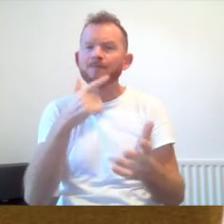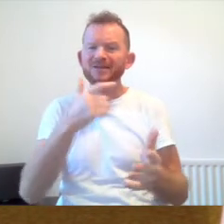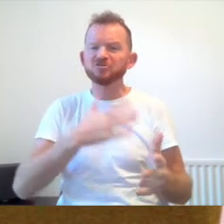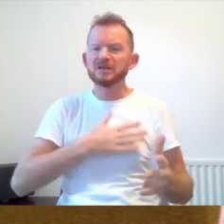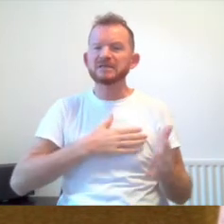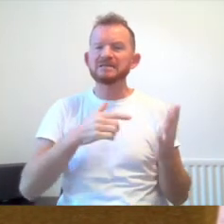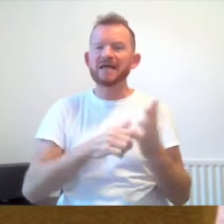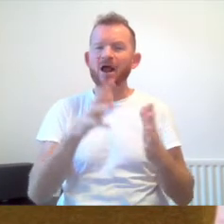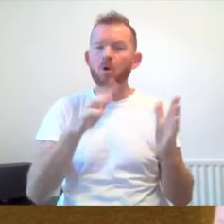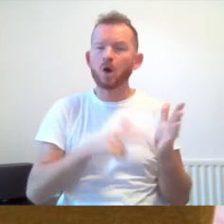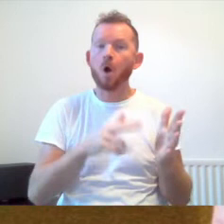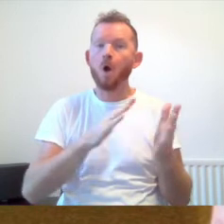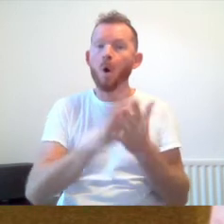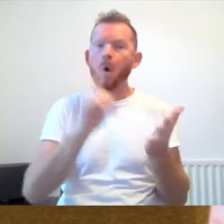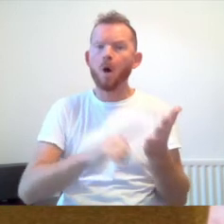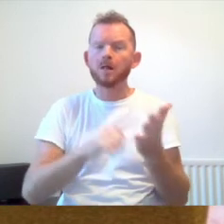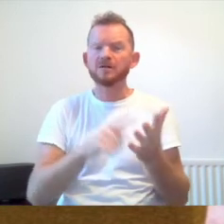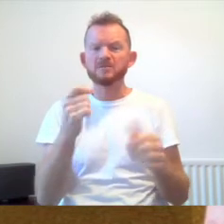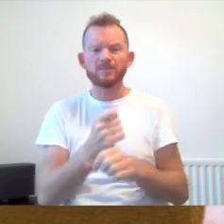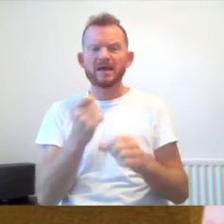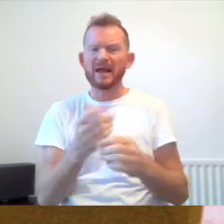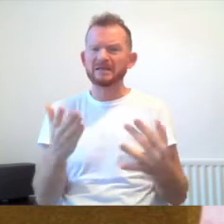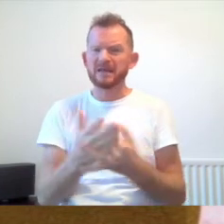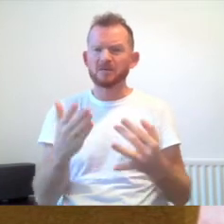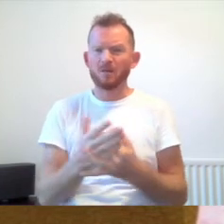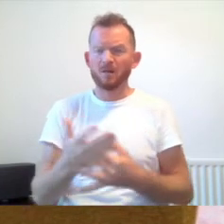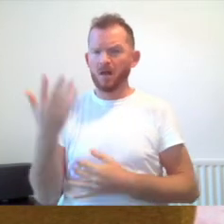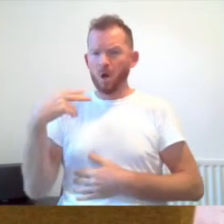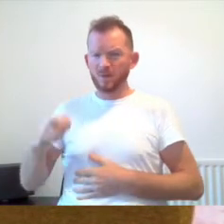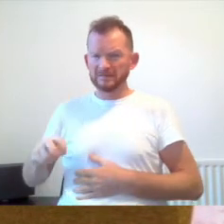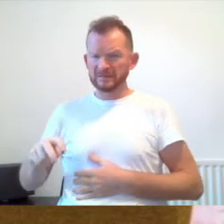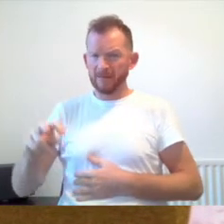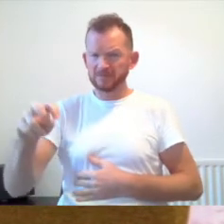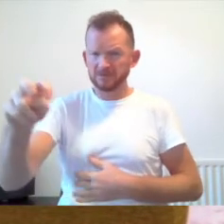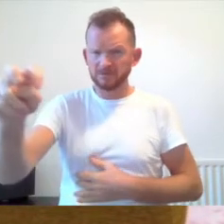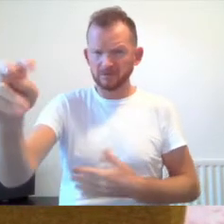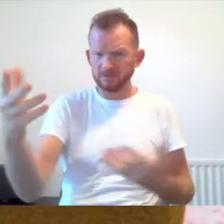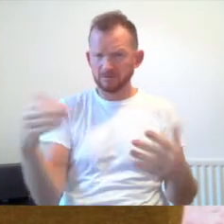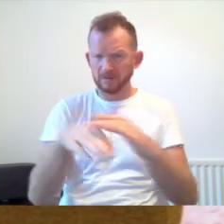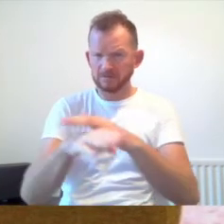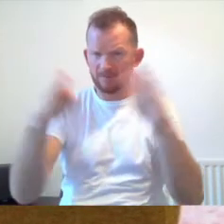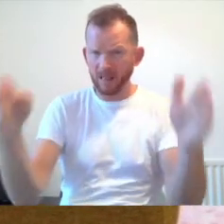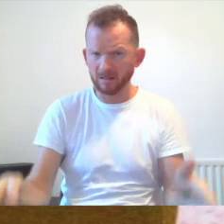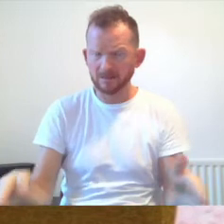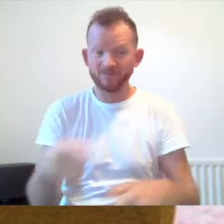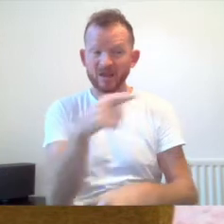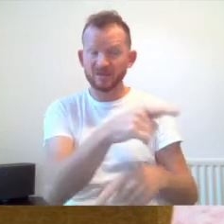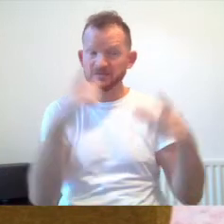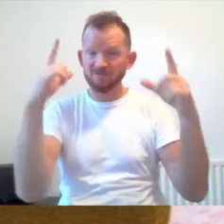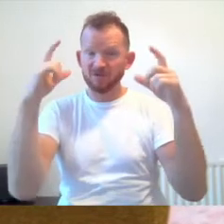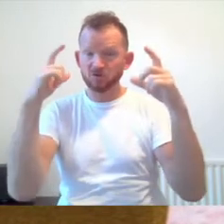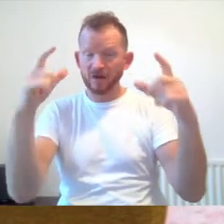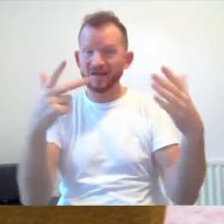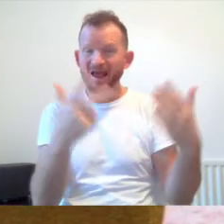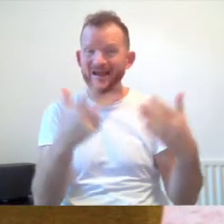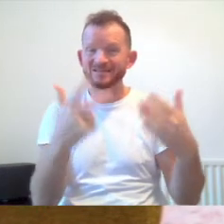accessible as there was only steps into the building. This photo is from the 18th of October